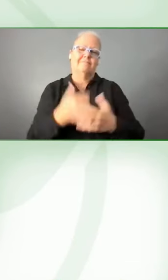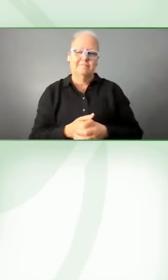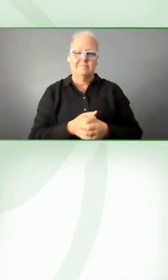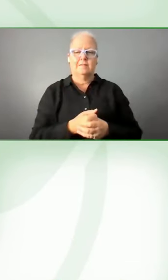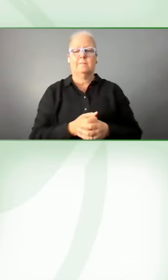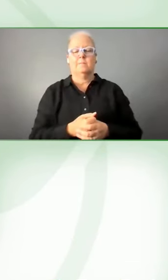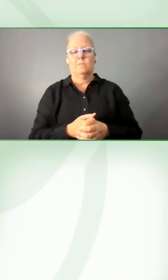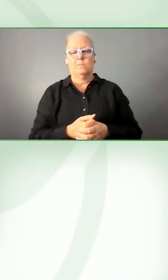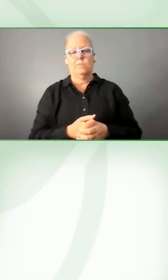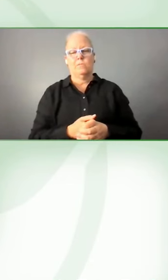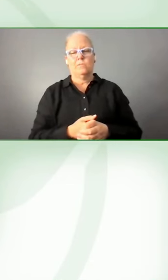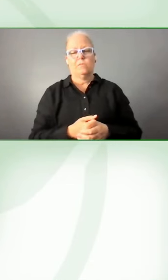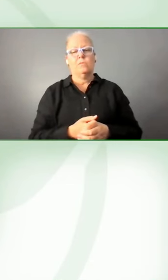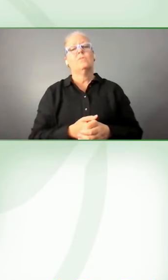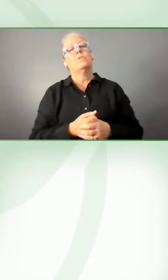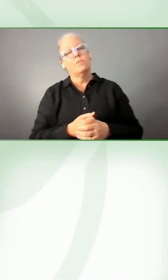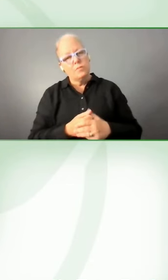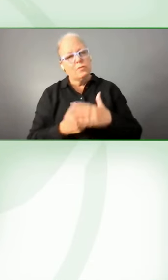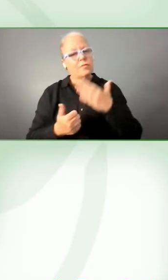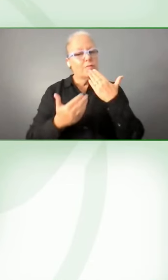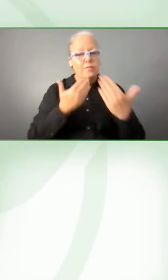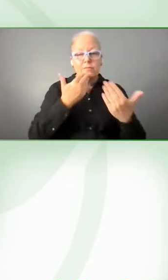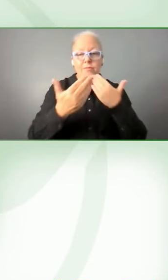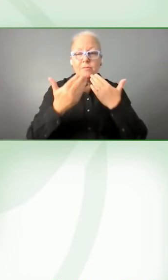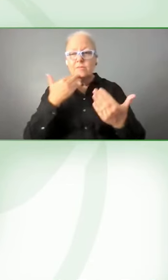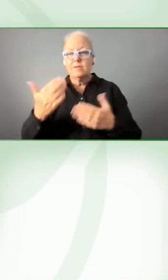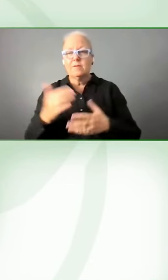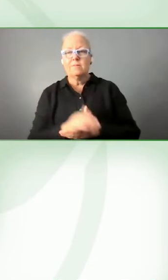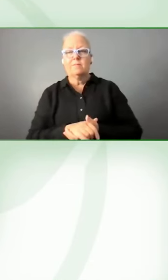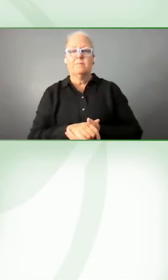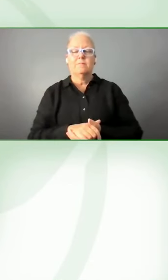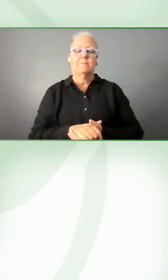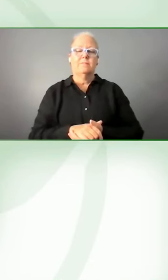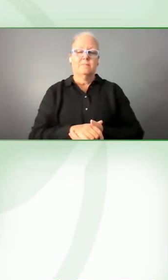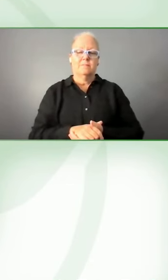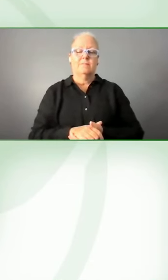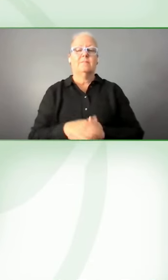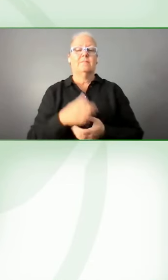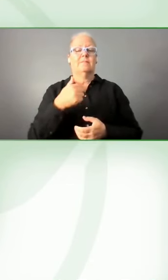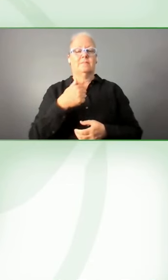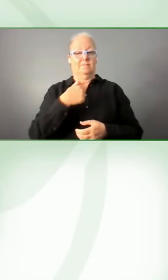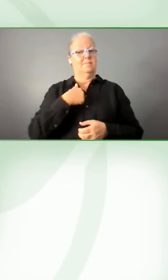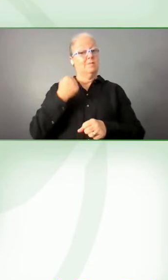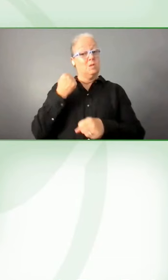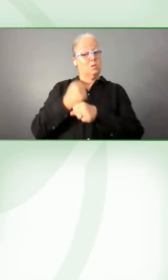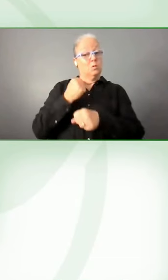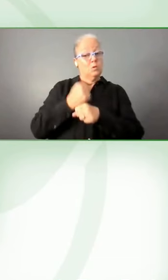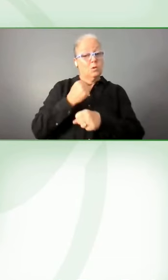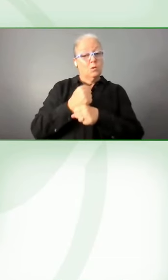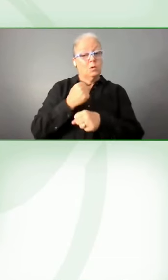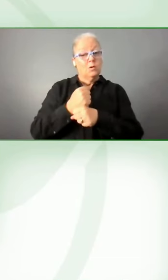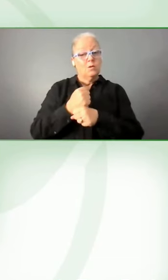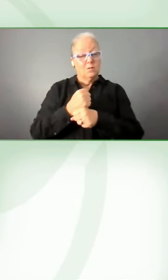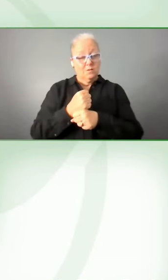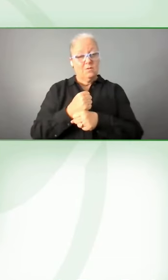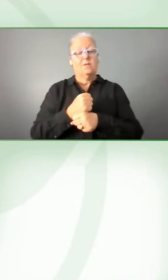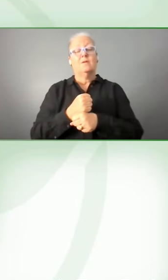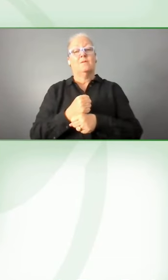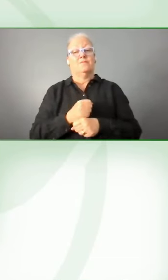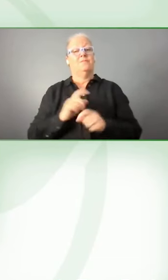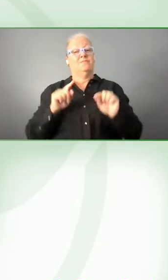you very much for both questions. First one, yes, of course, I am work, uh, we are working in planning to Madrid for, for that purpose of, uh,